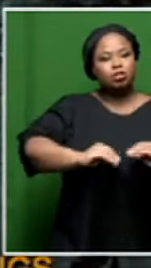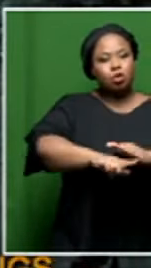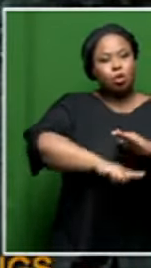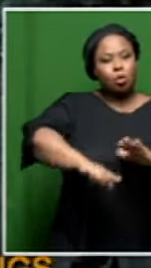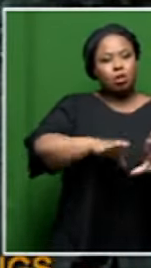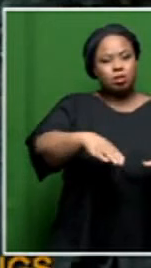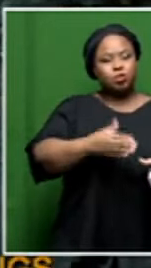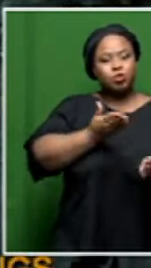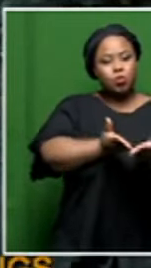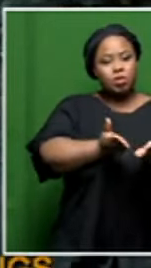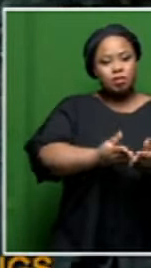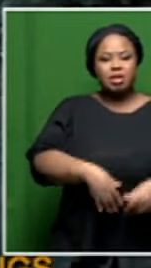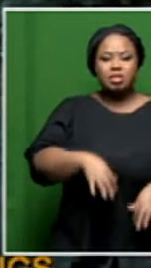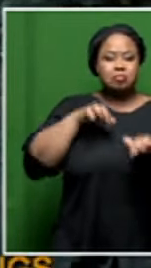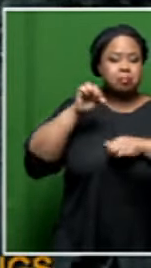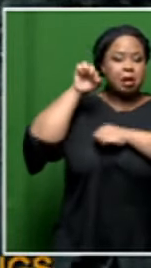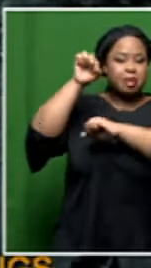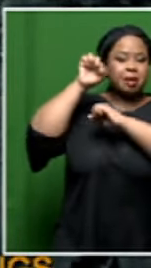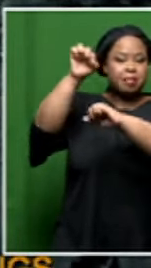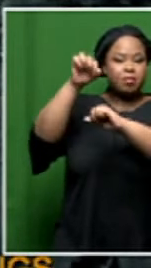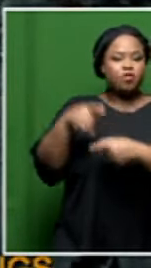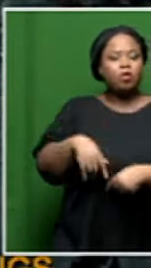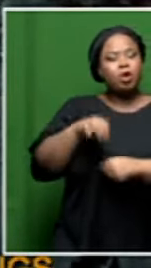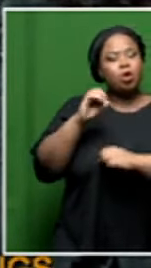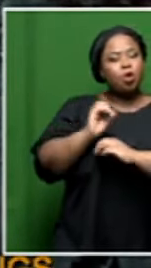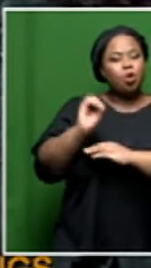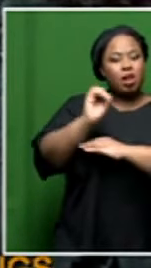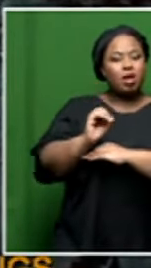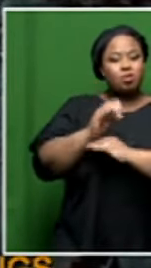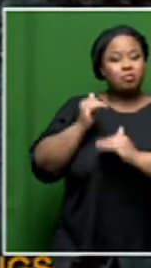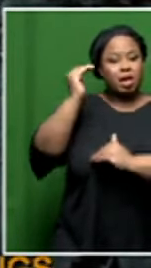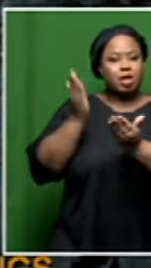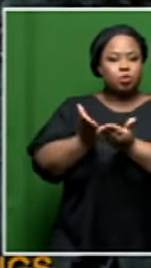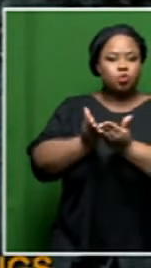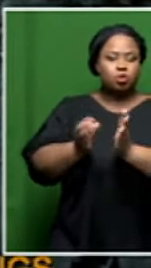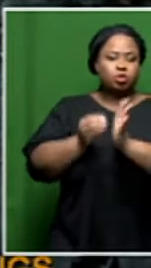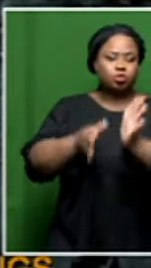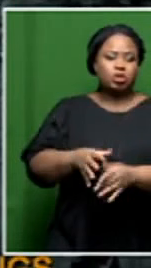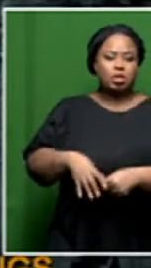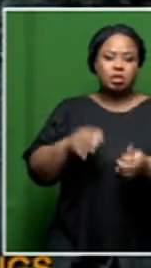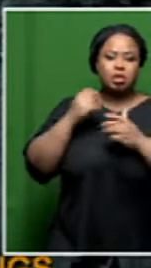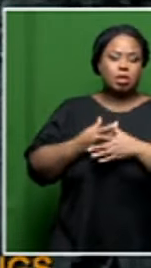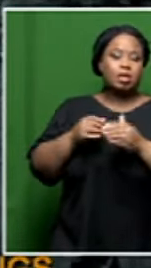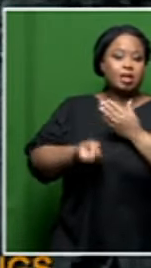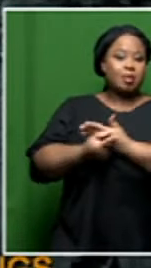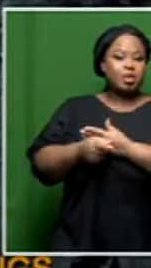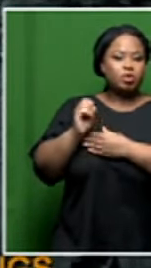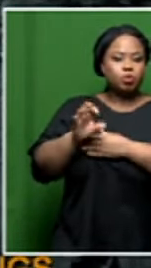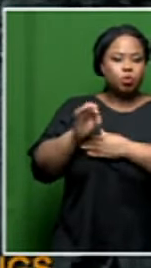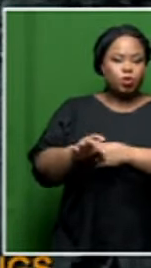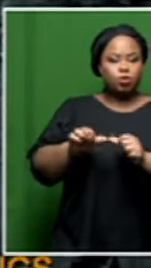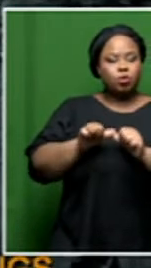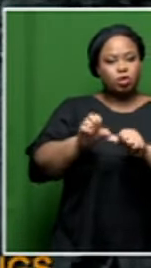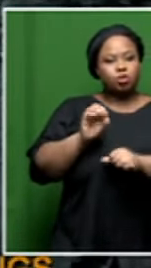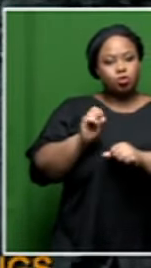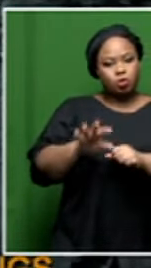local schools. The protest by the Orlando Junior Secondary School was among many other student protests that erupted in Soweto preceding